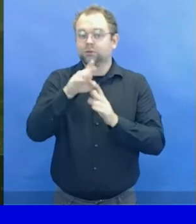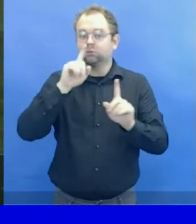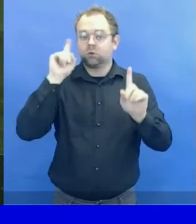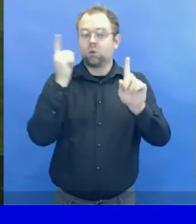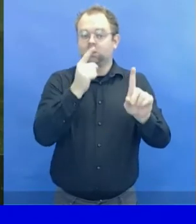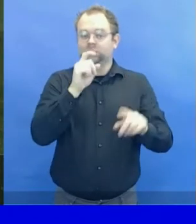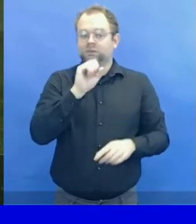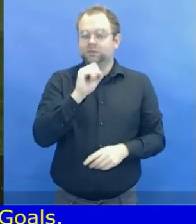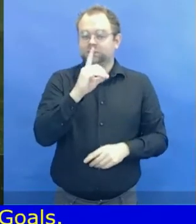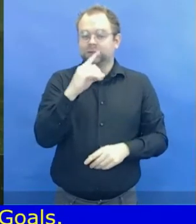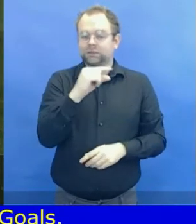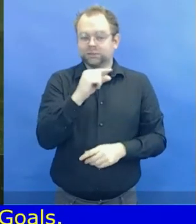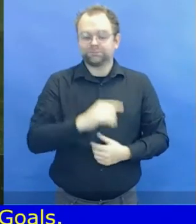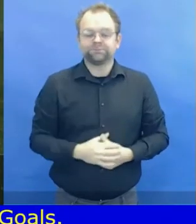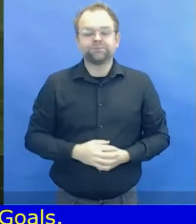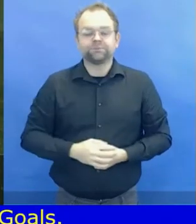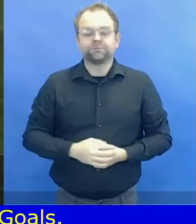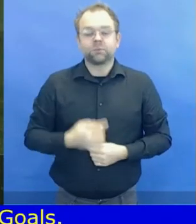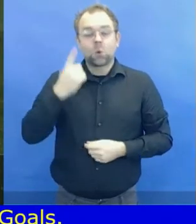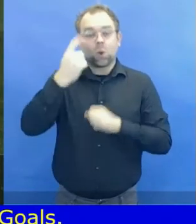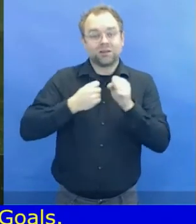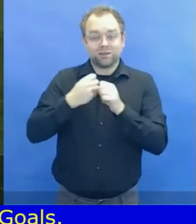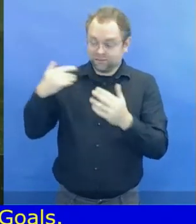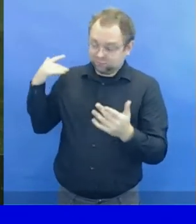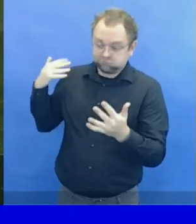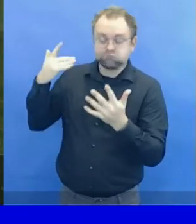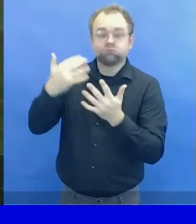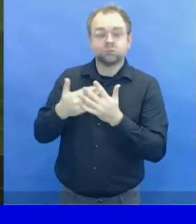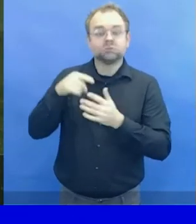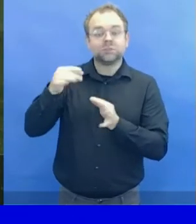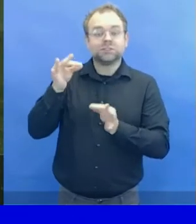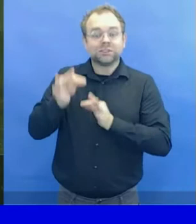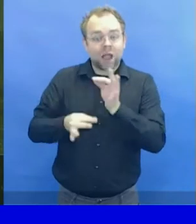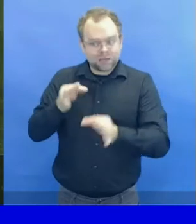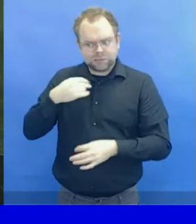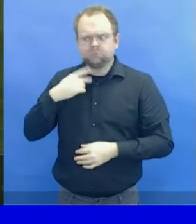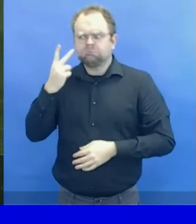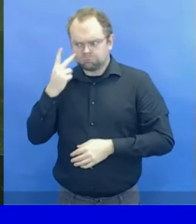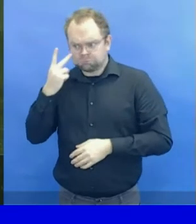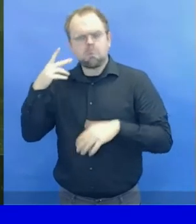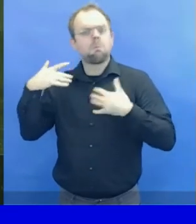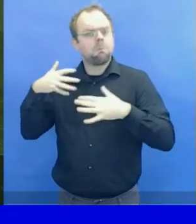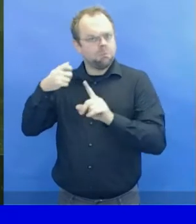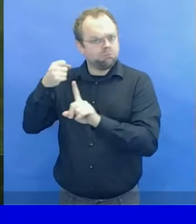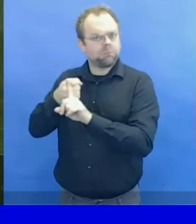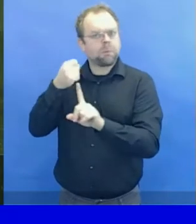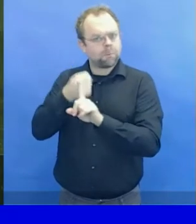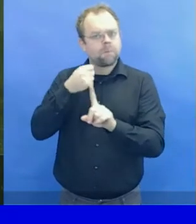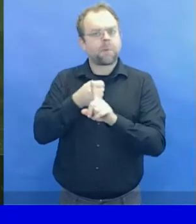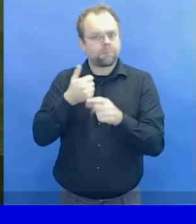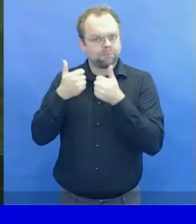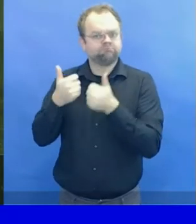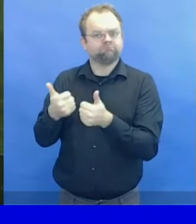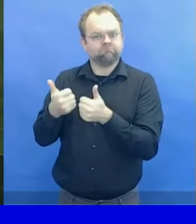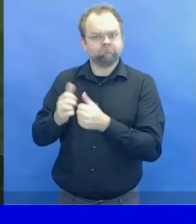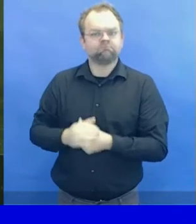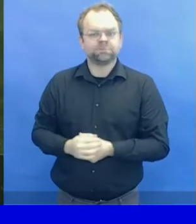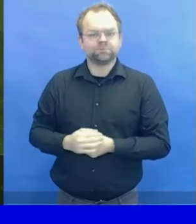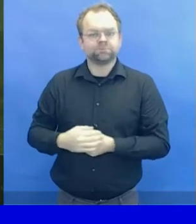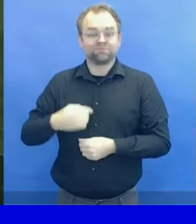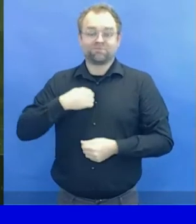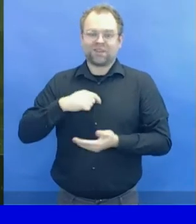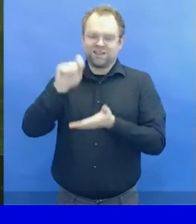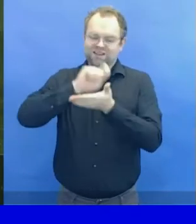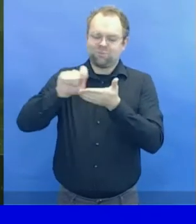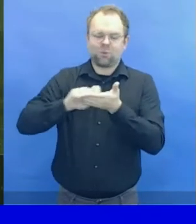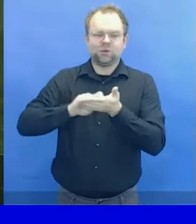57 entities reported on their progress, as well as seven country teams that are participating in the early rollout of the Country